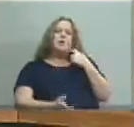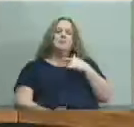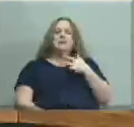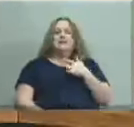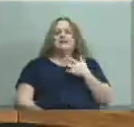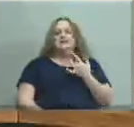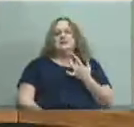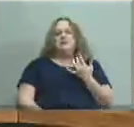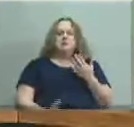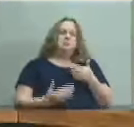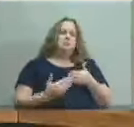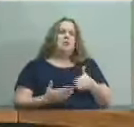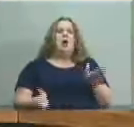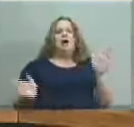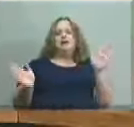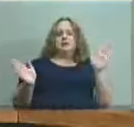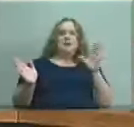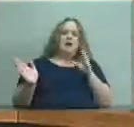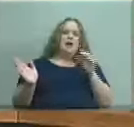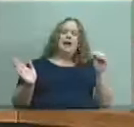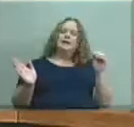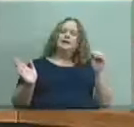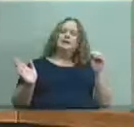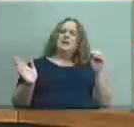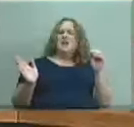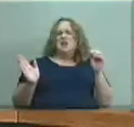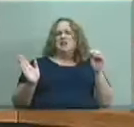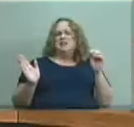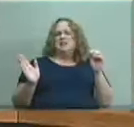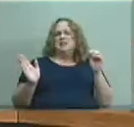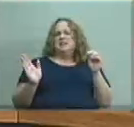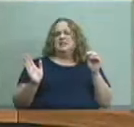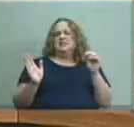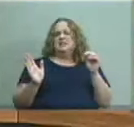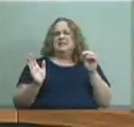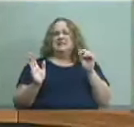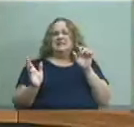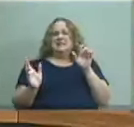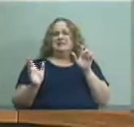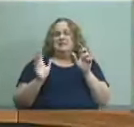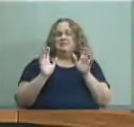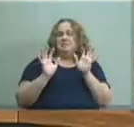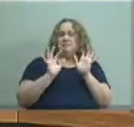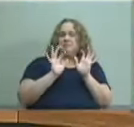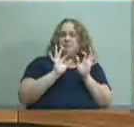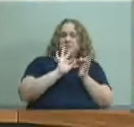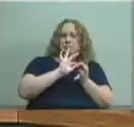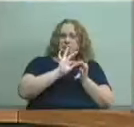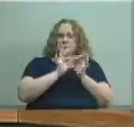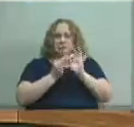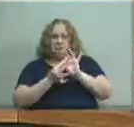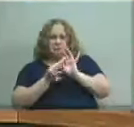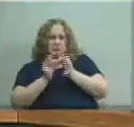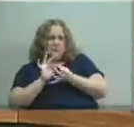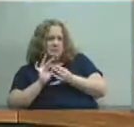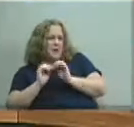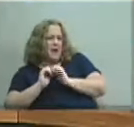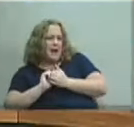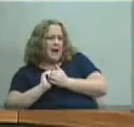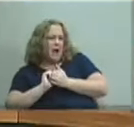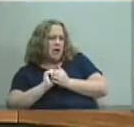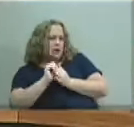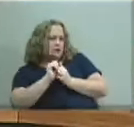it and invites a lot of interpretation into what we may or may not want because this is so broad